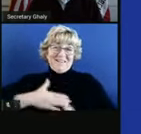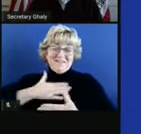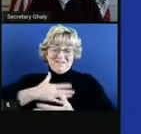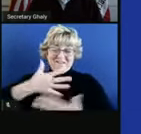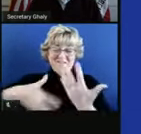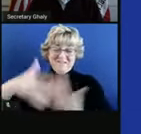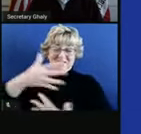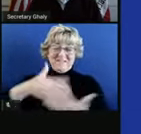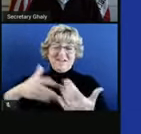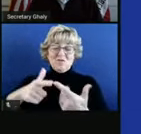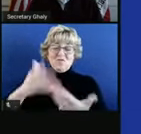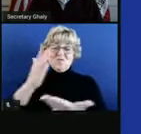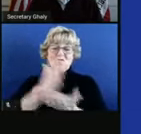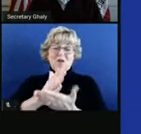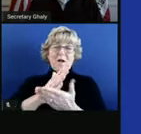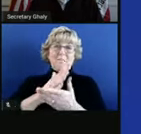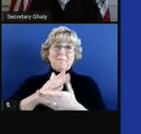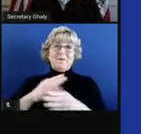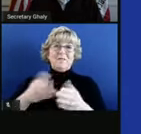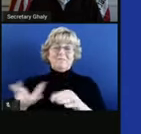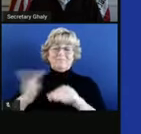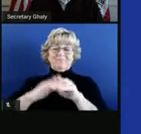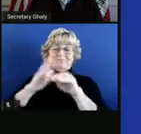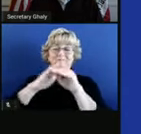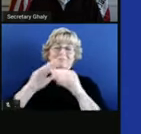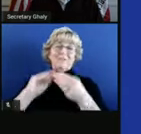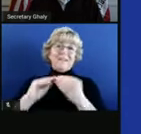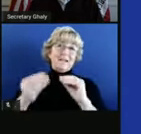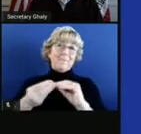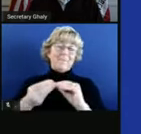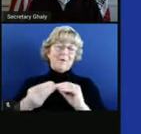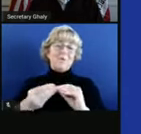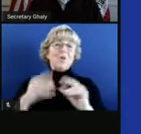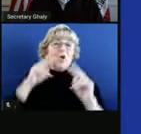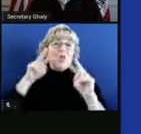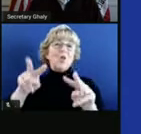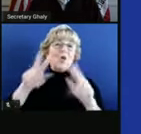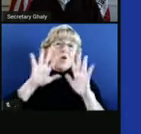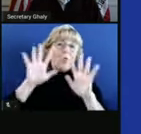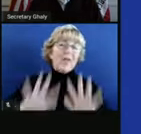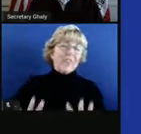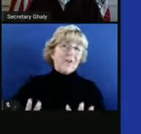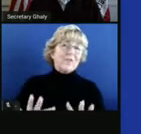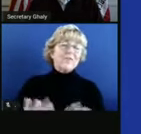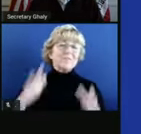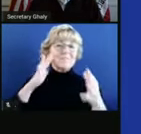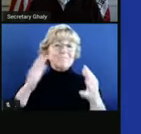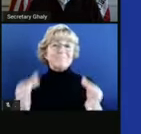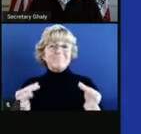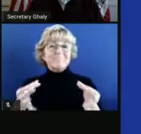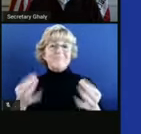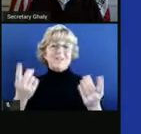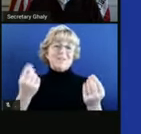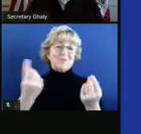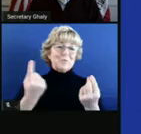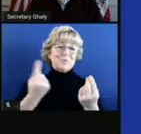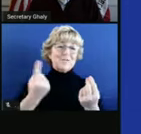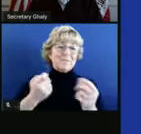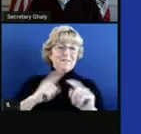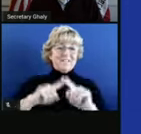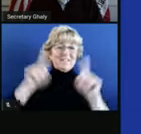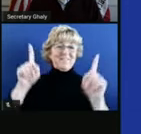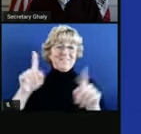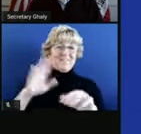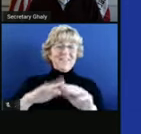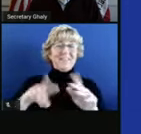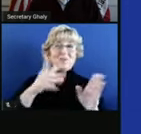to stop the surge nonetheless. So look at the weather, decide today to do things slightly differently